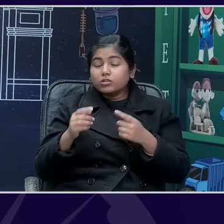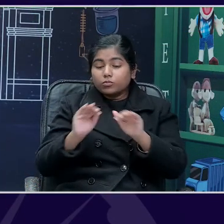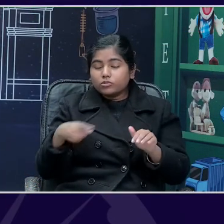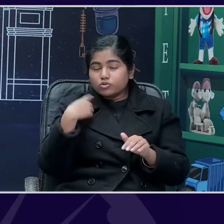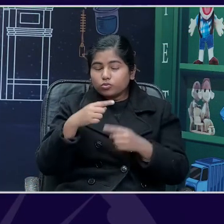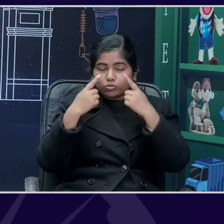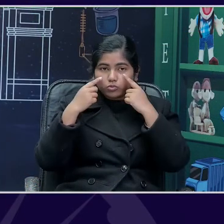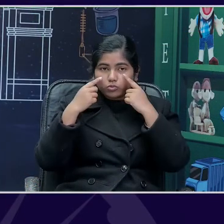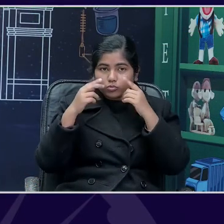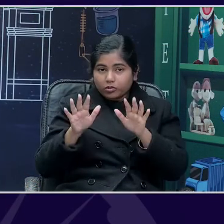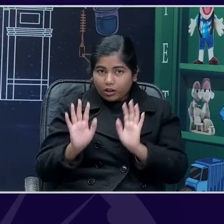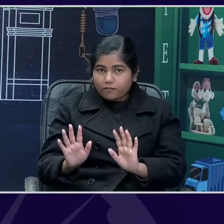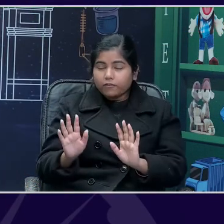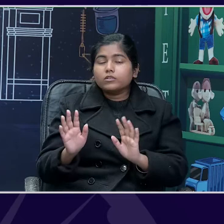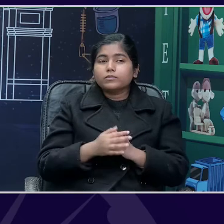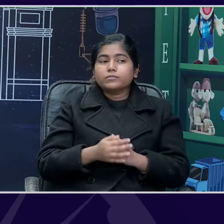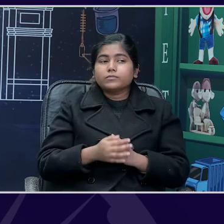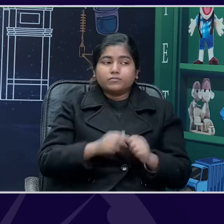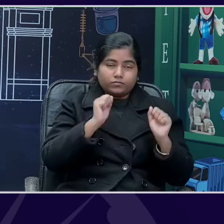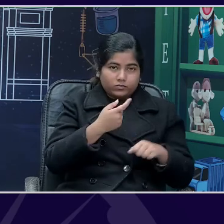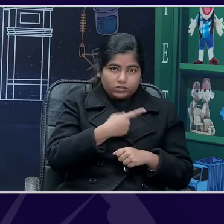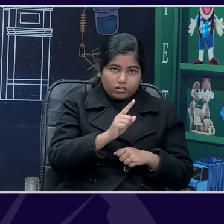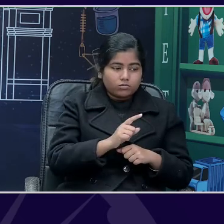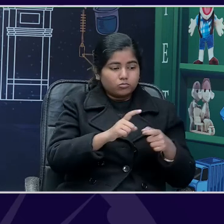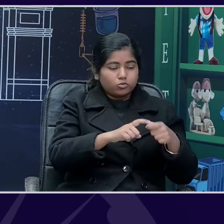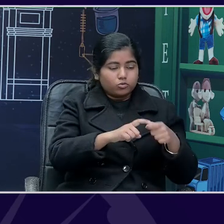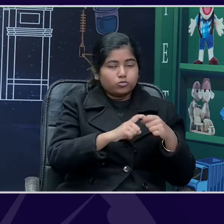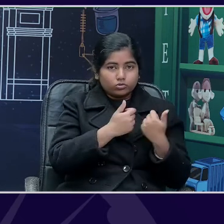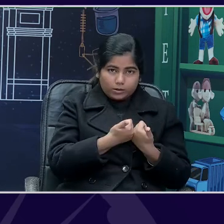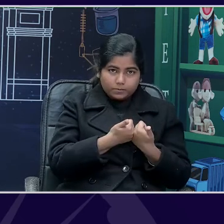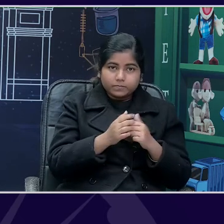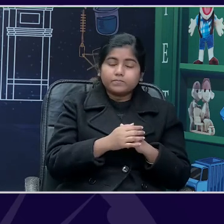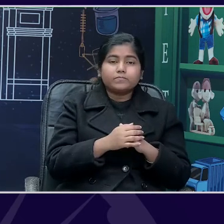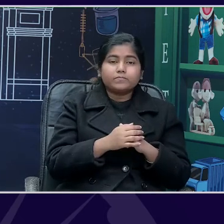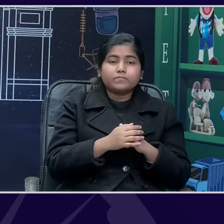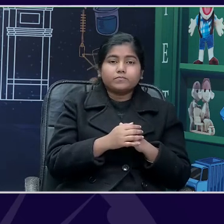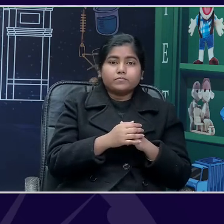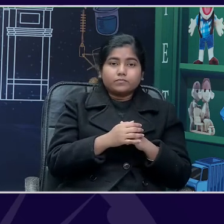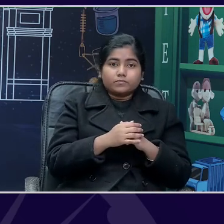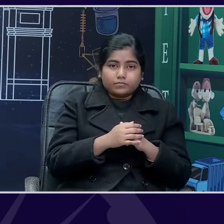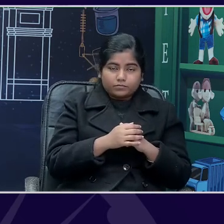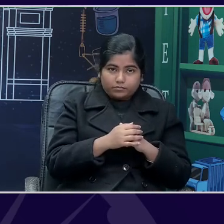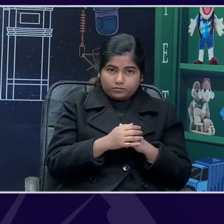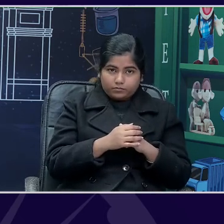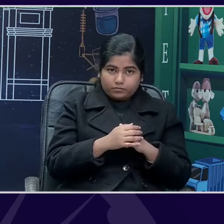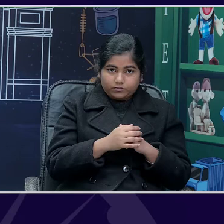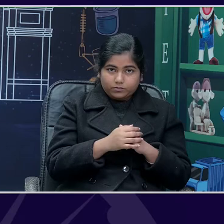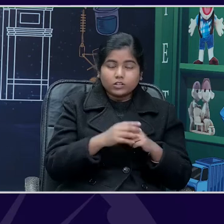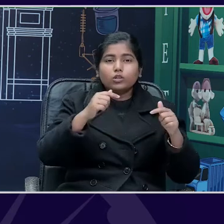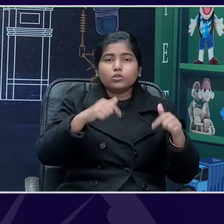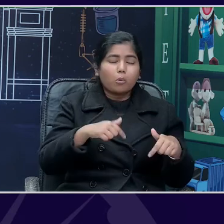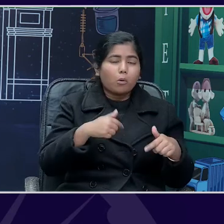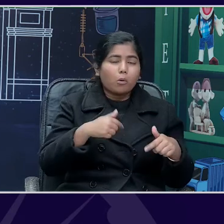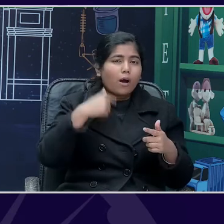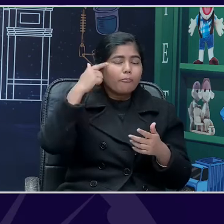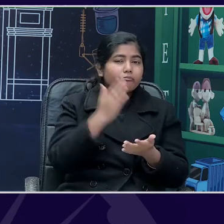impaired children, ma'am? Right. That's a great question. So, what I very